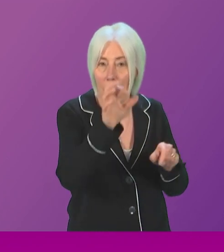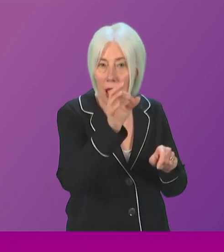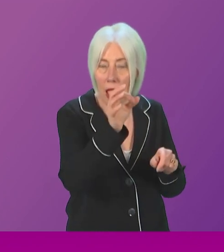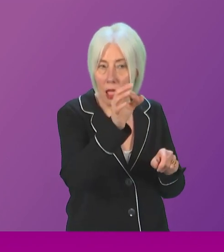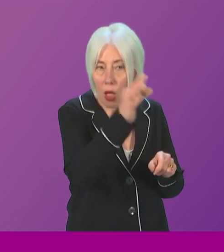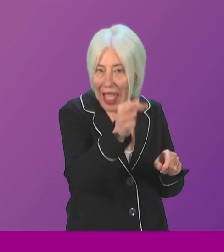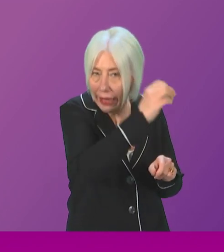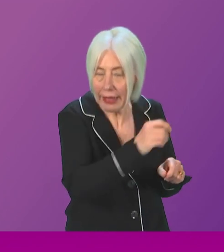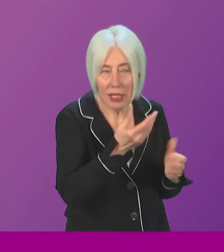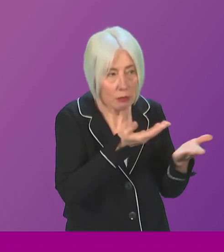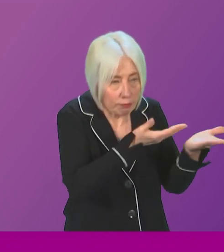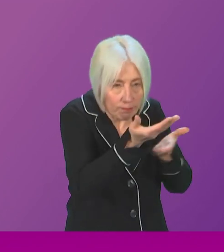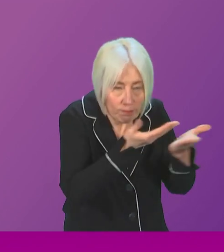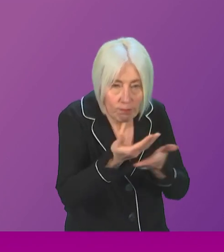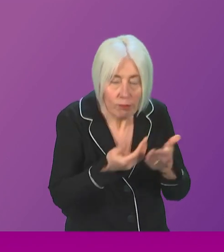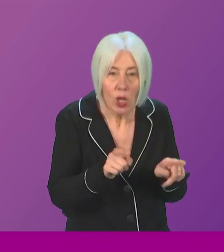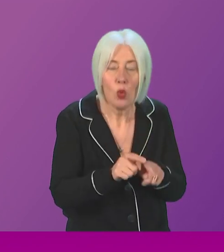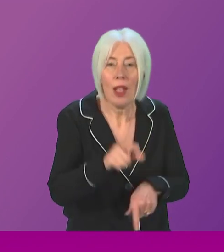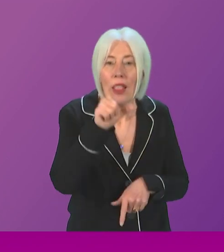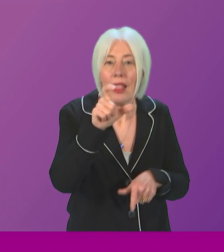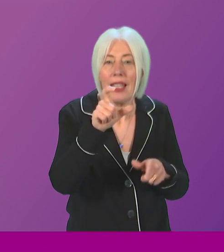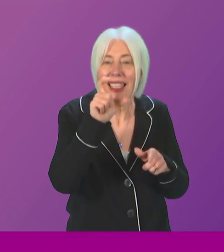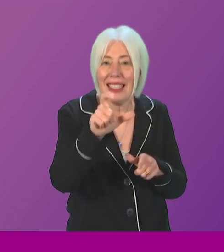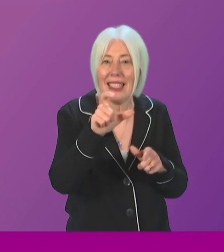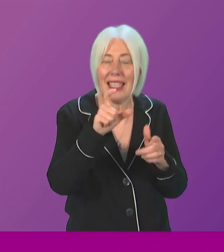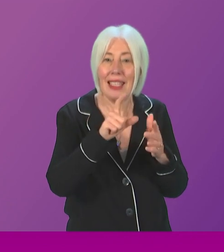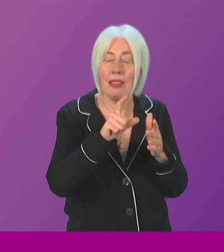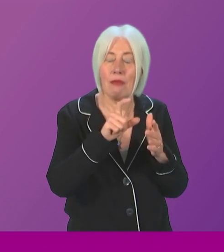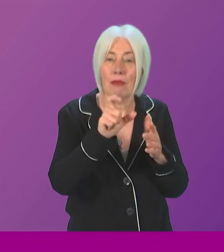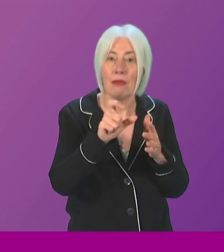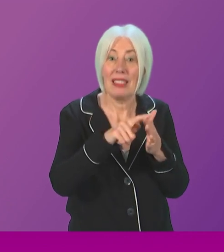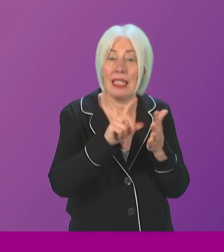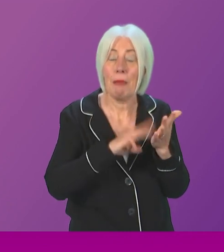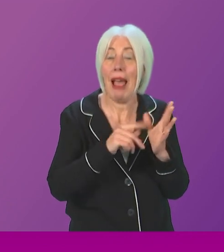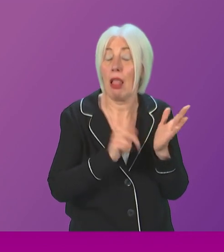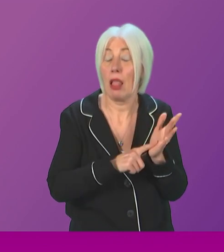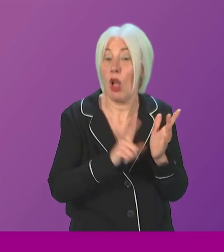with our operators and CIMAL, on improving reliability and resilience right across the network.